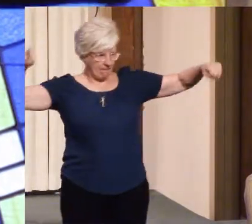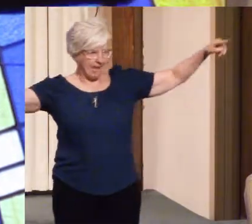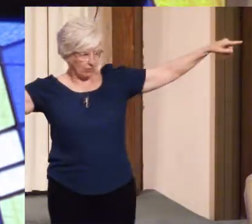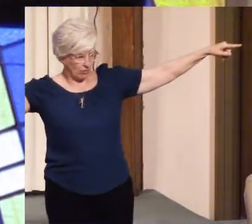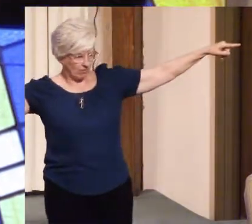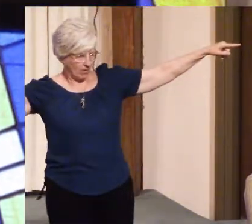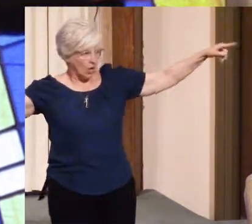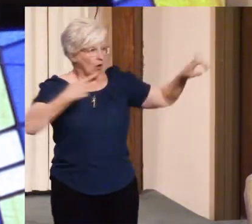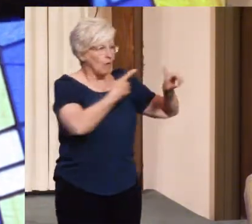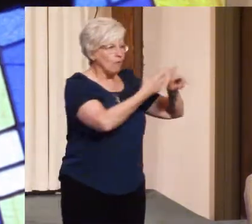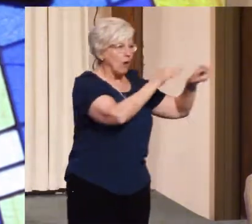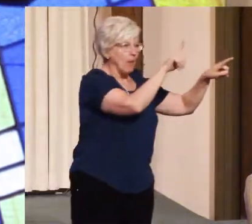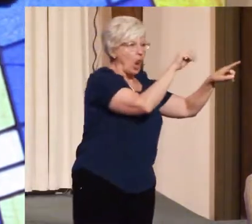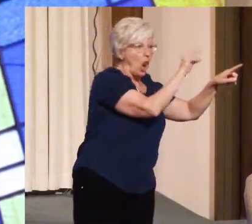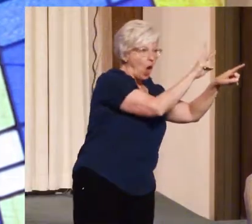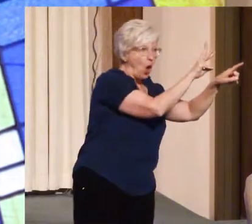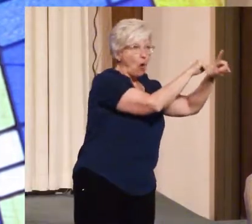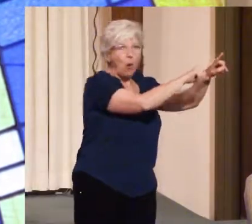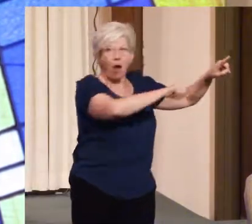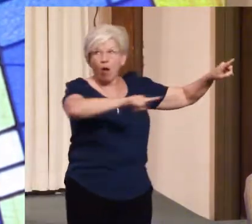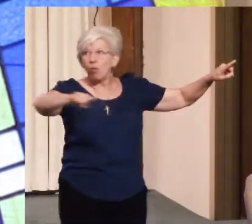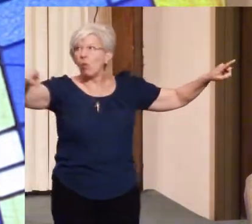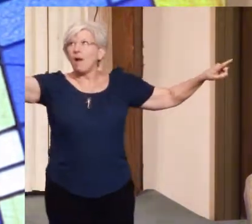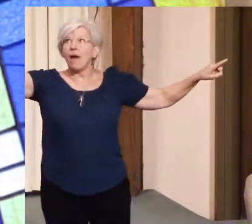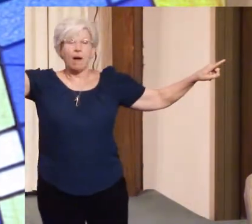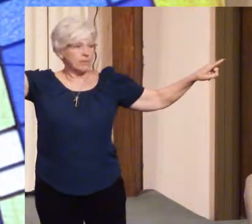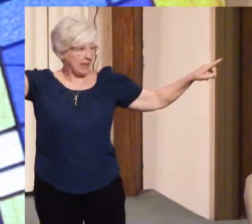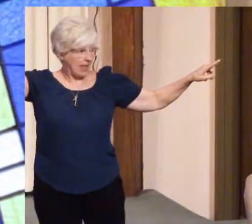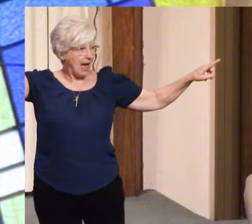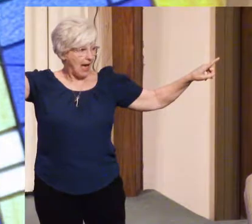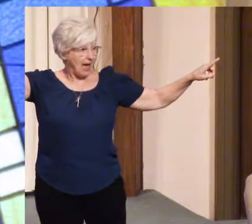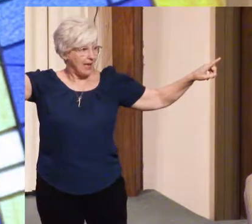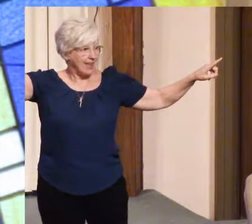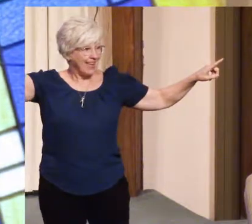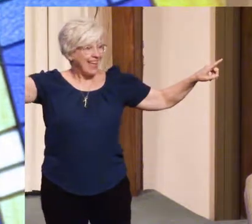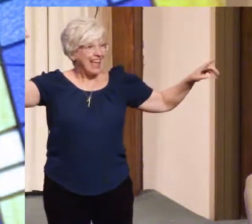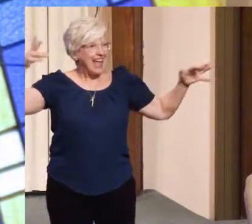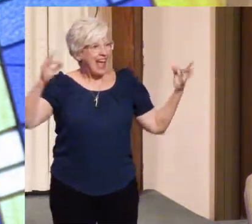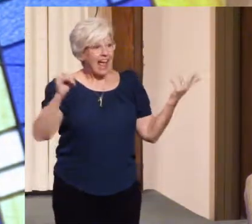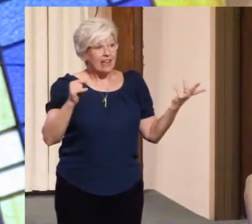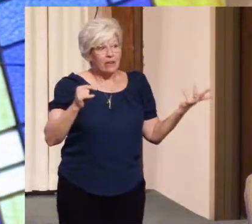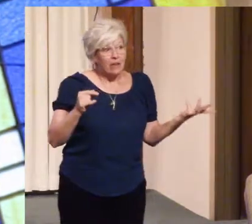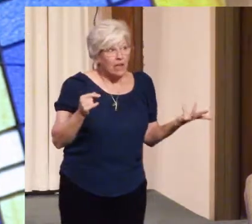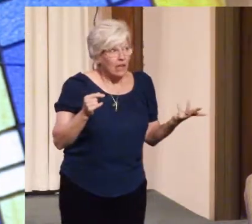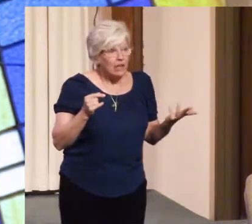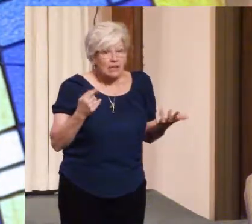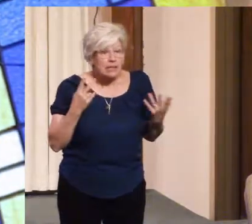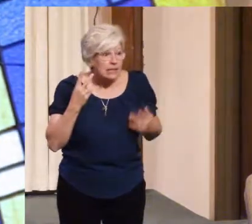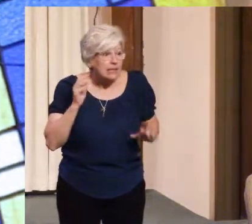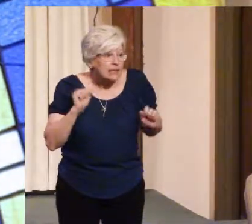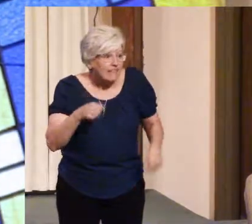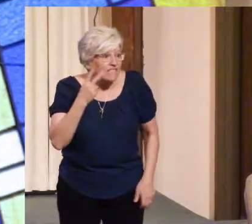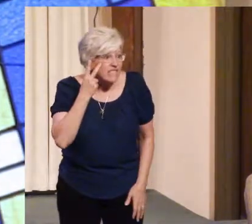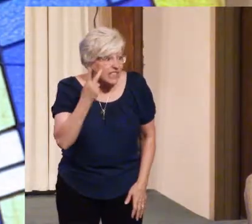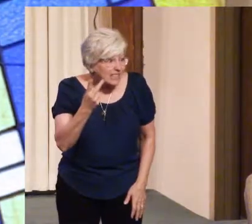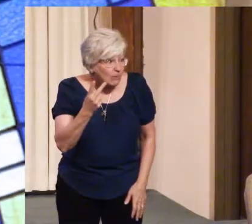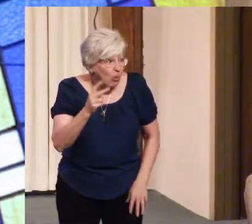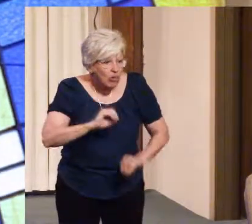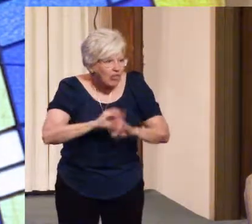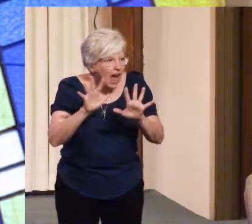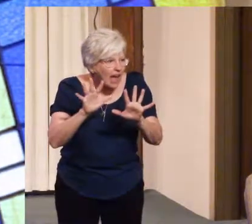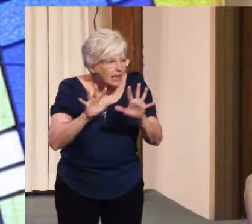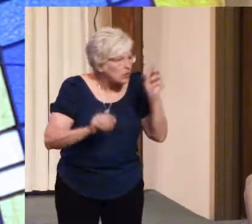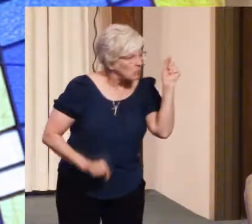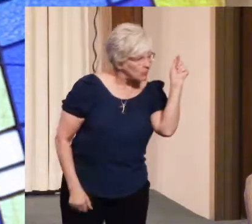very lowest frequencies to the very highest. And visible light was only a tiny portion